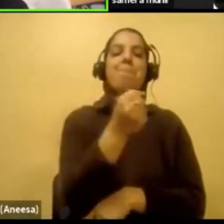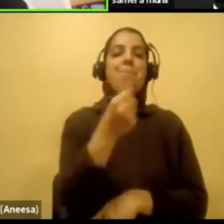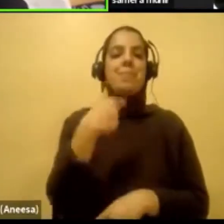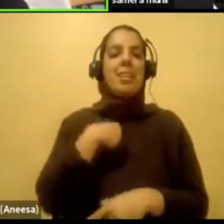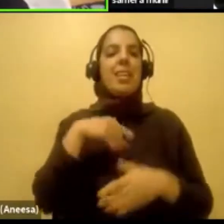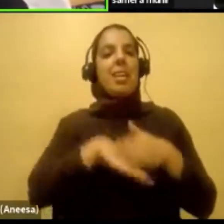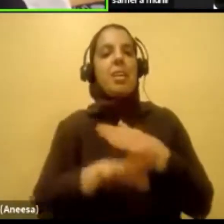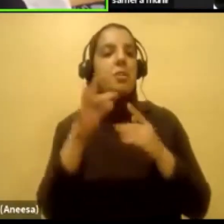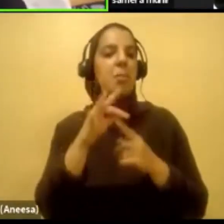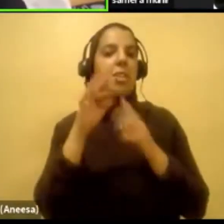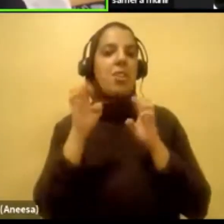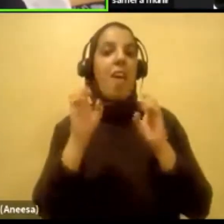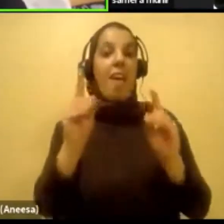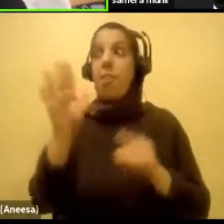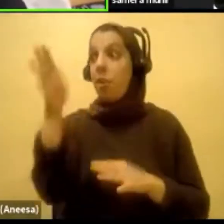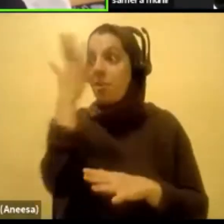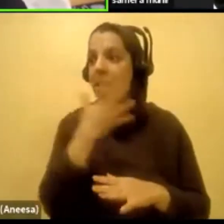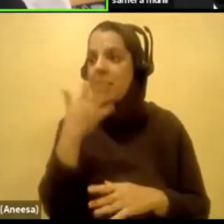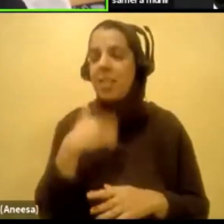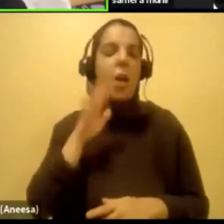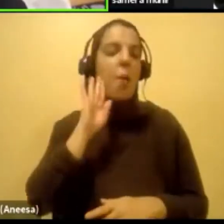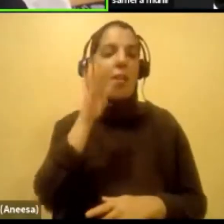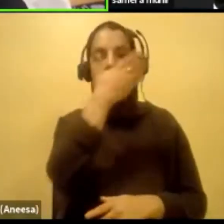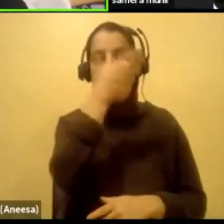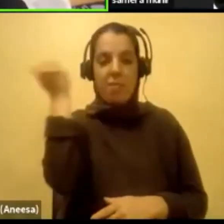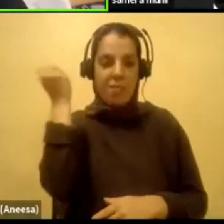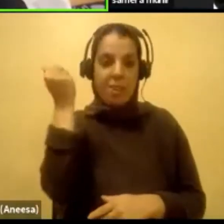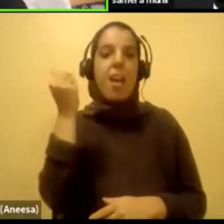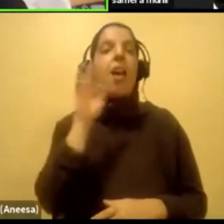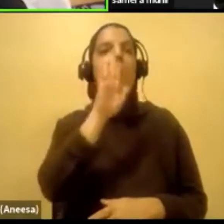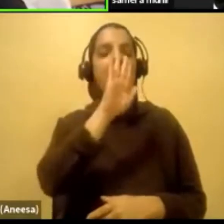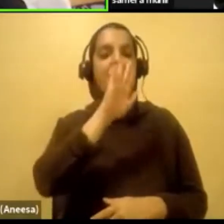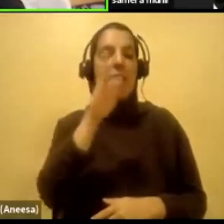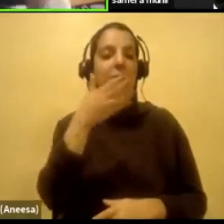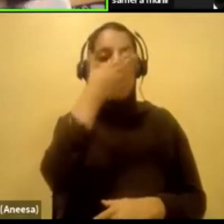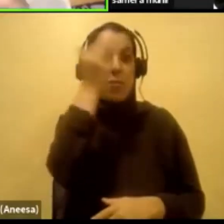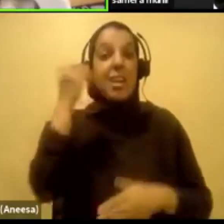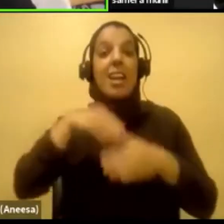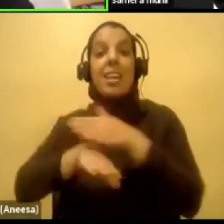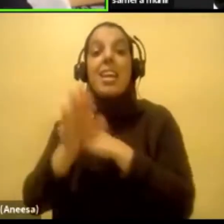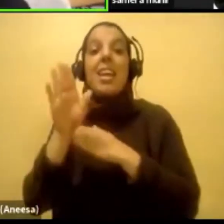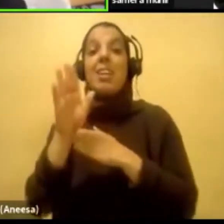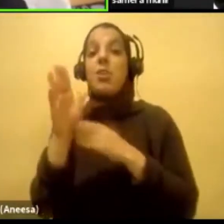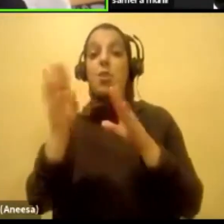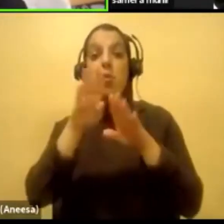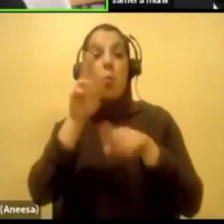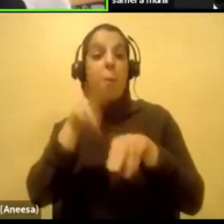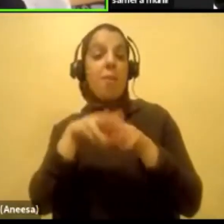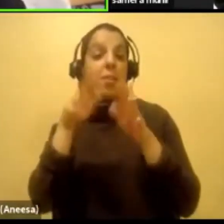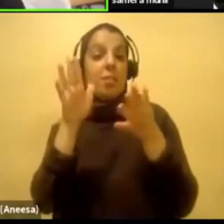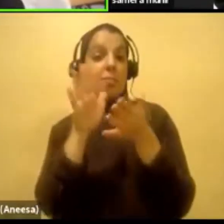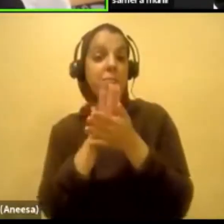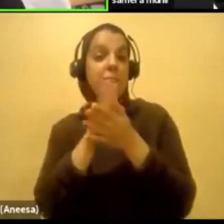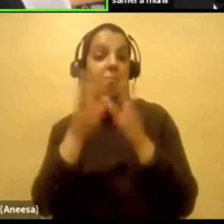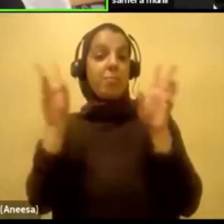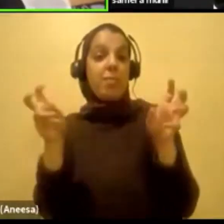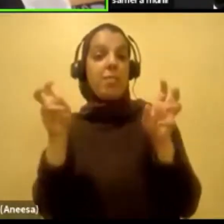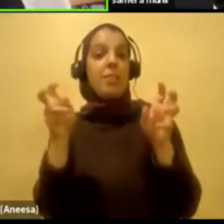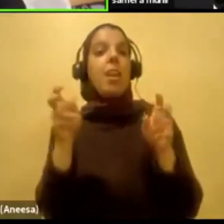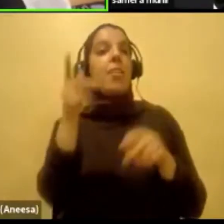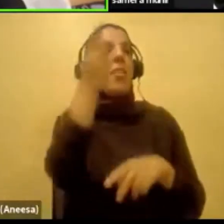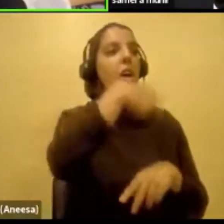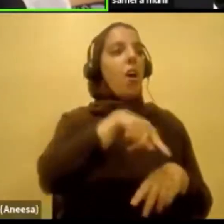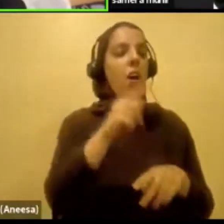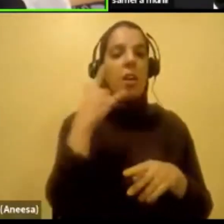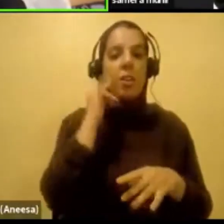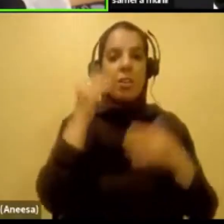their faces. And I will never forget the day that I got out of special ed. And I was packing up my cubby in there. And they all look so sad. Because I